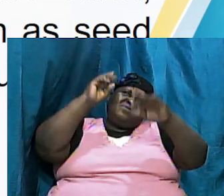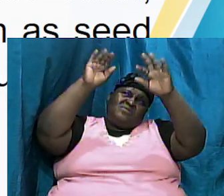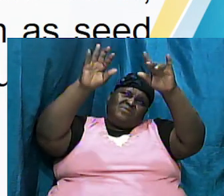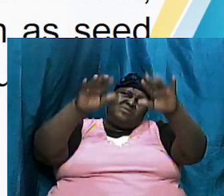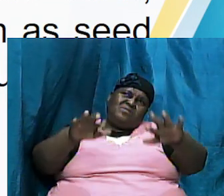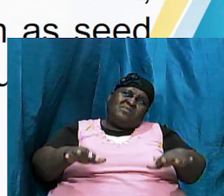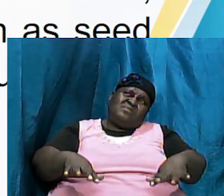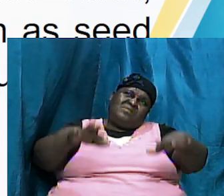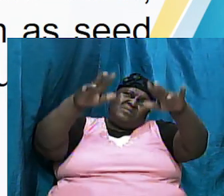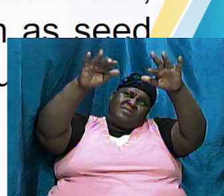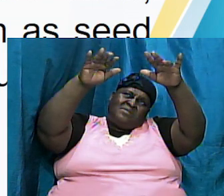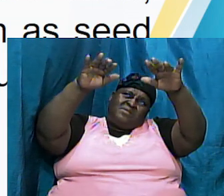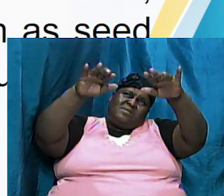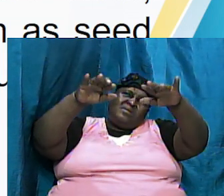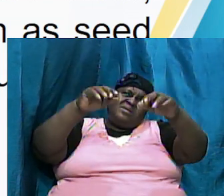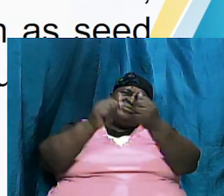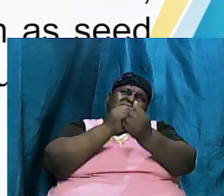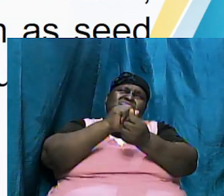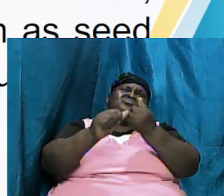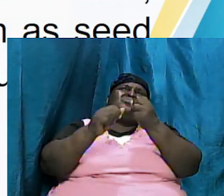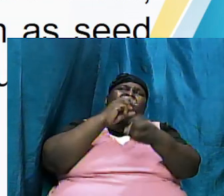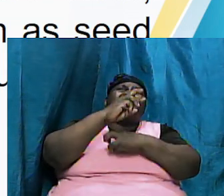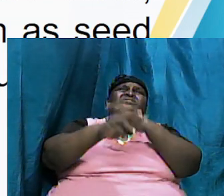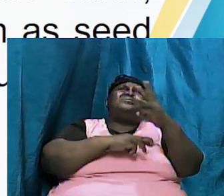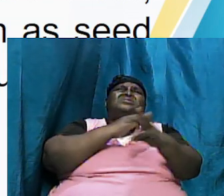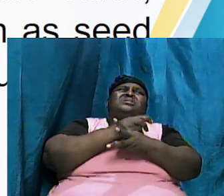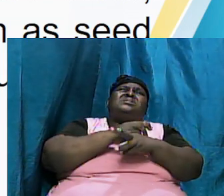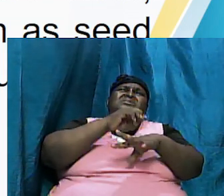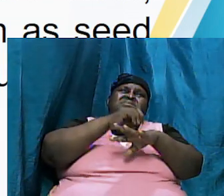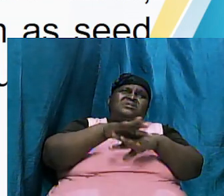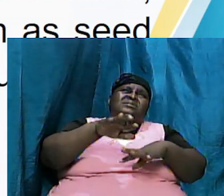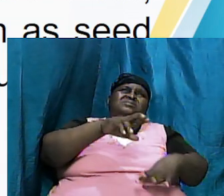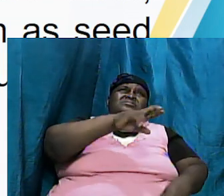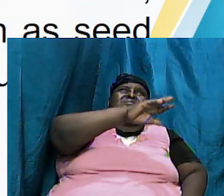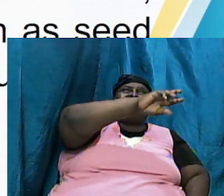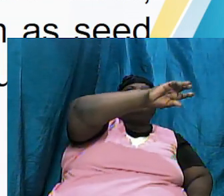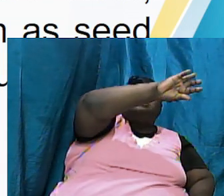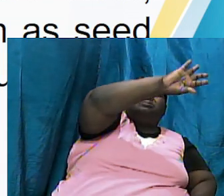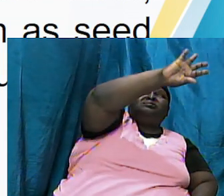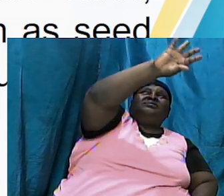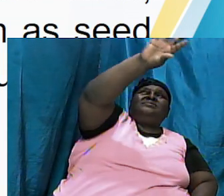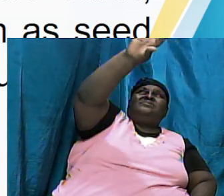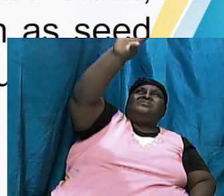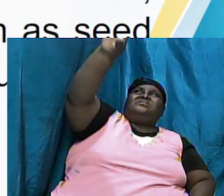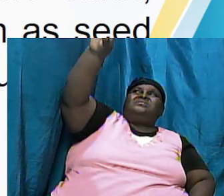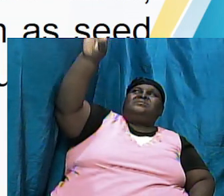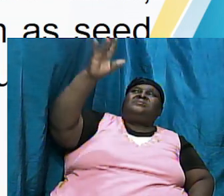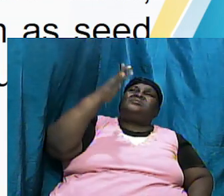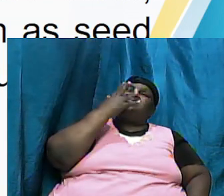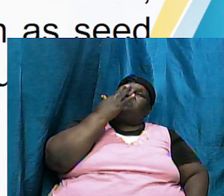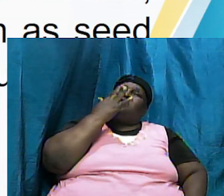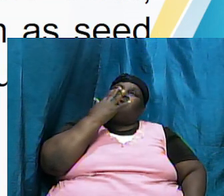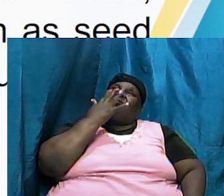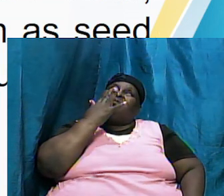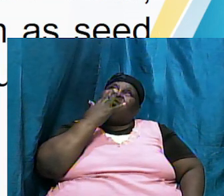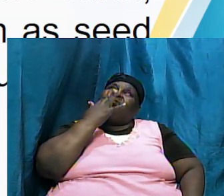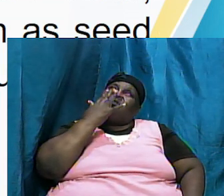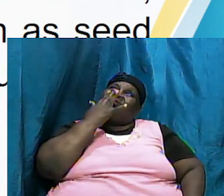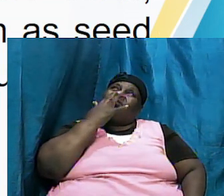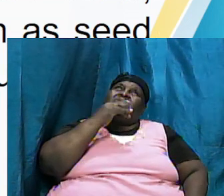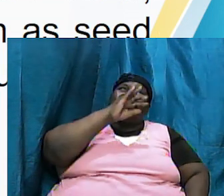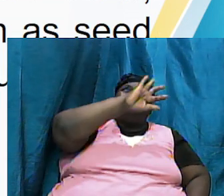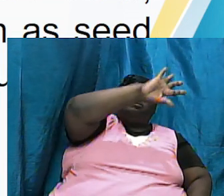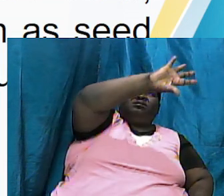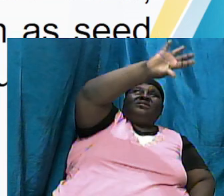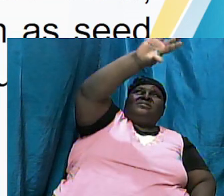but following all of that he sent a rainbow yes and the rainbow was the covenant sign that God will never